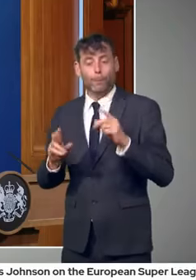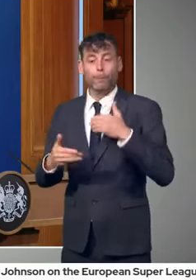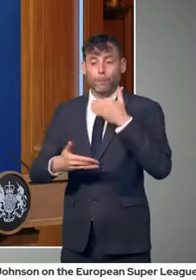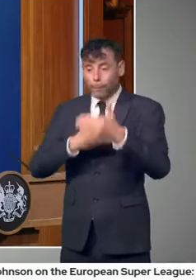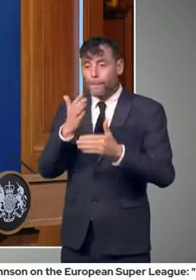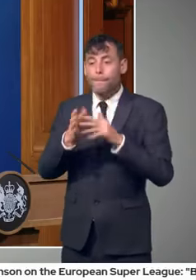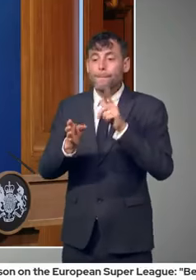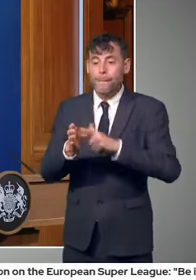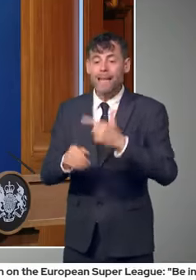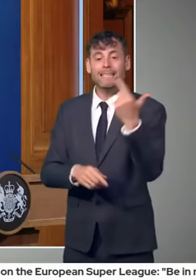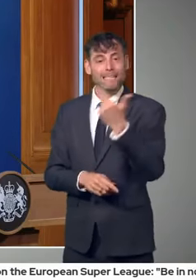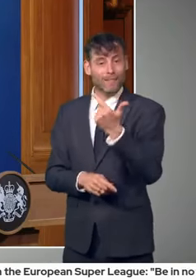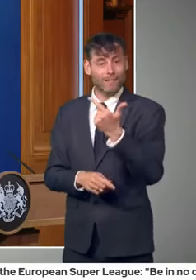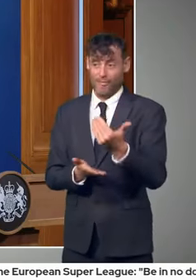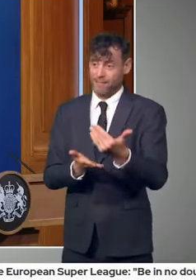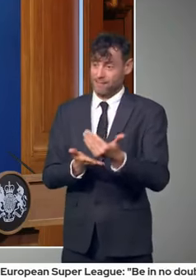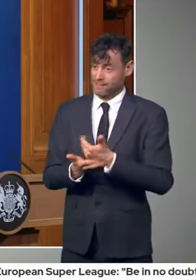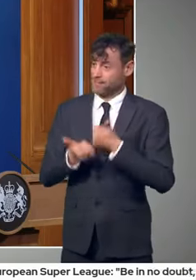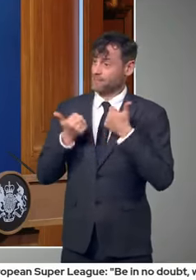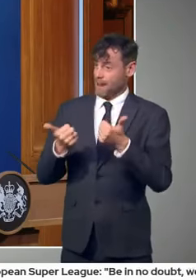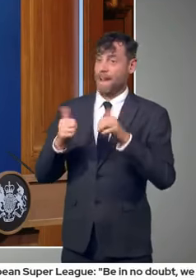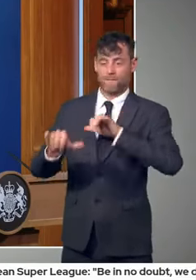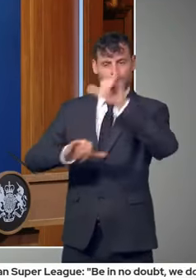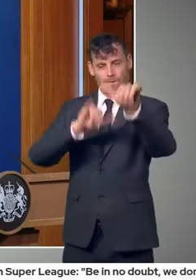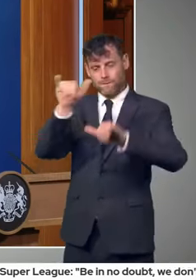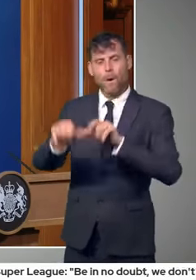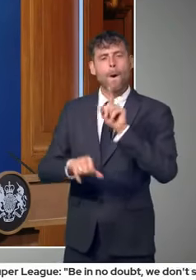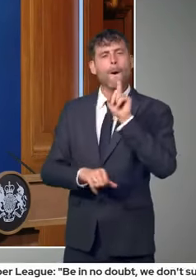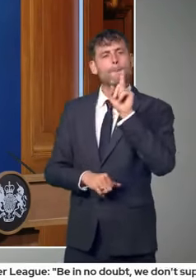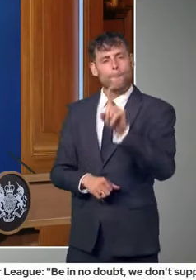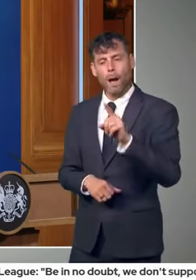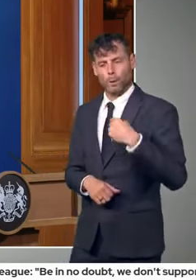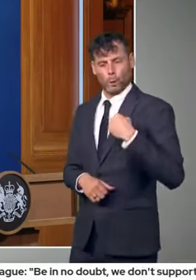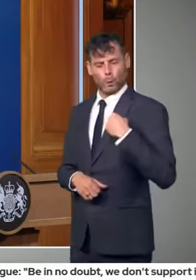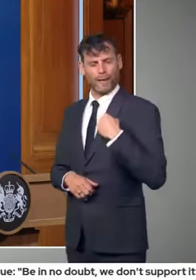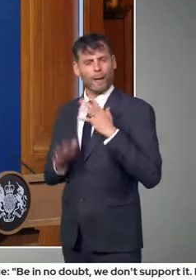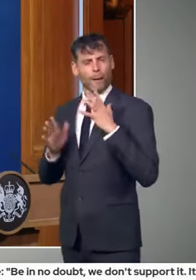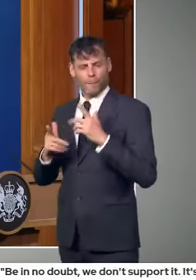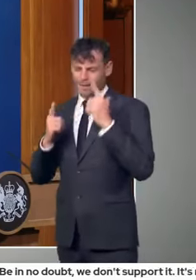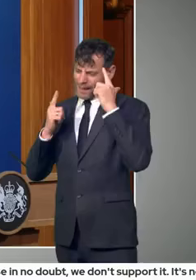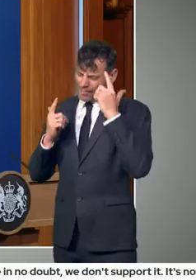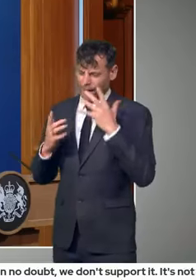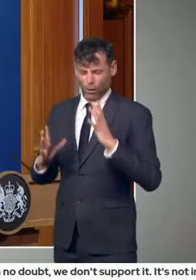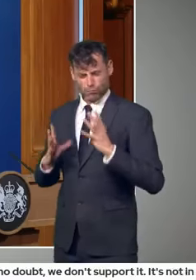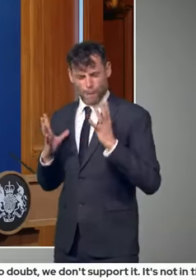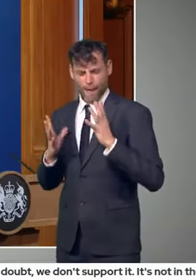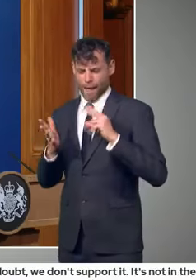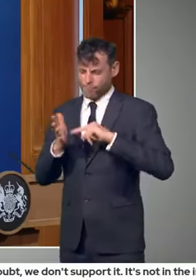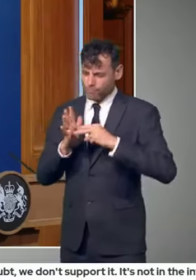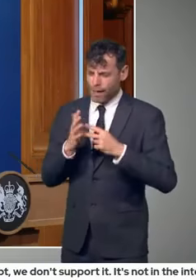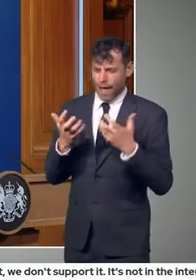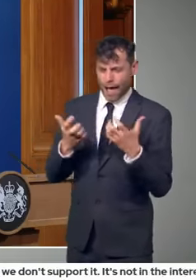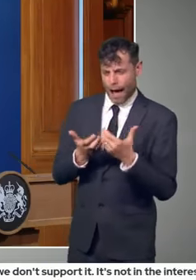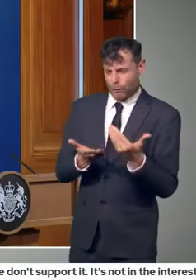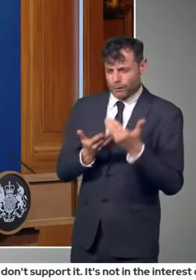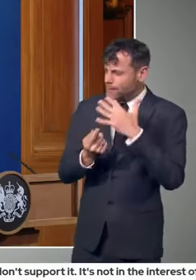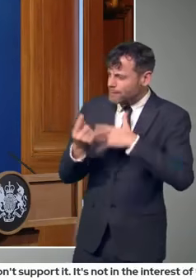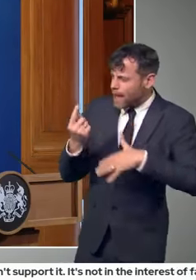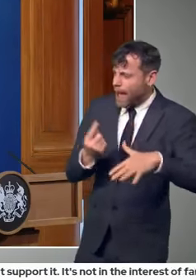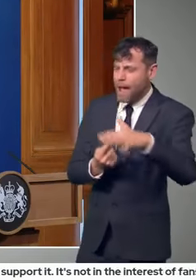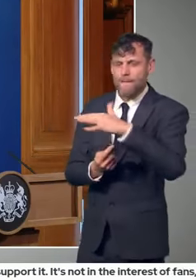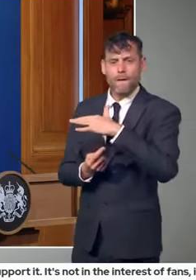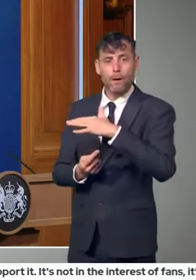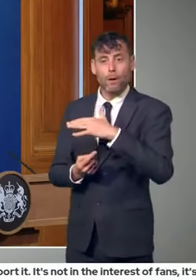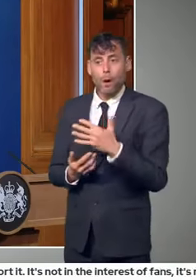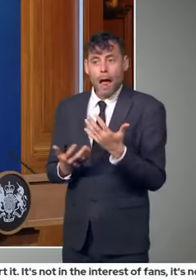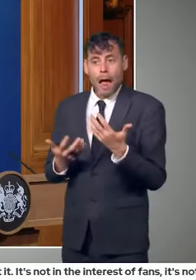at, I think any responsible government would look at is what ways we can use people's evidence of people's Covid status, just